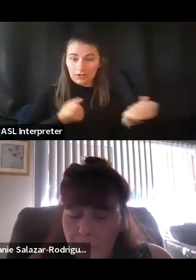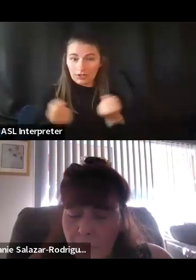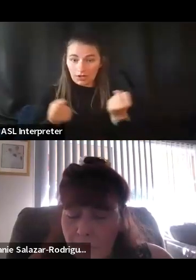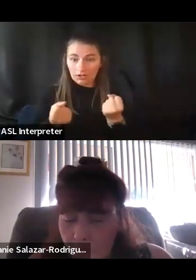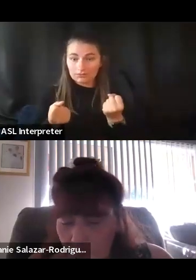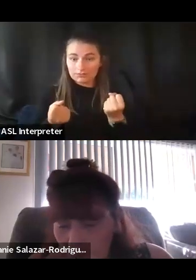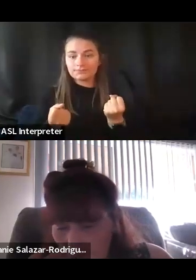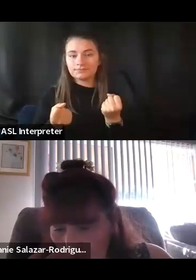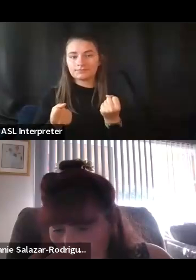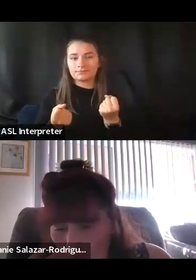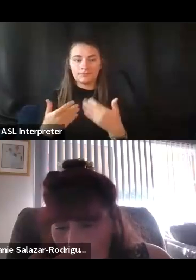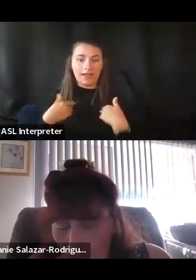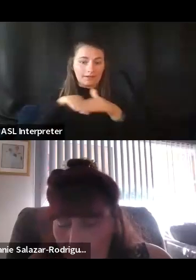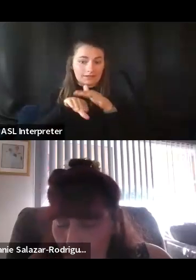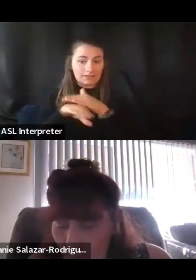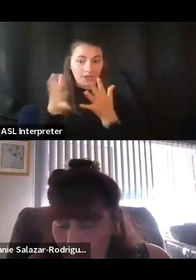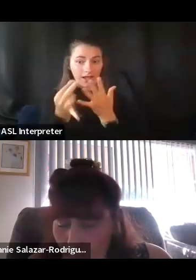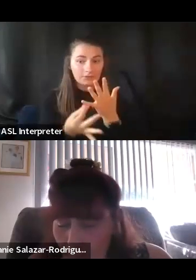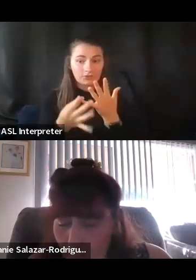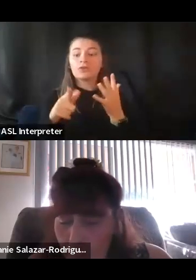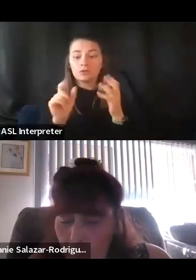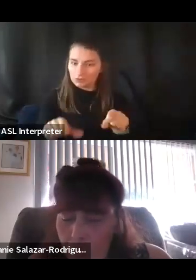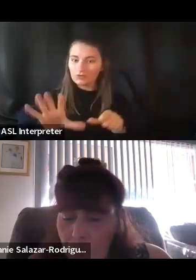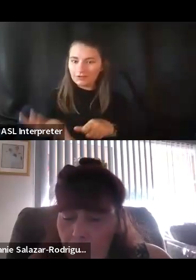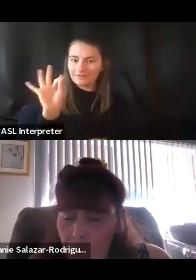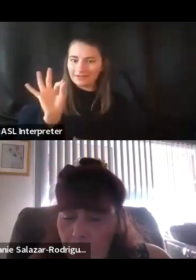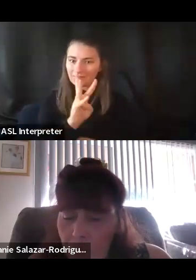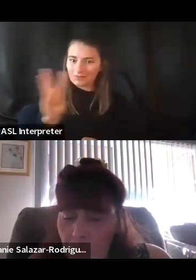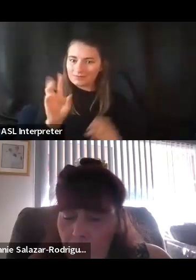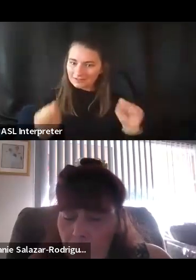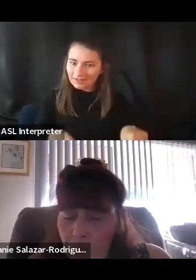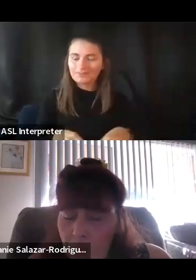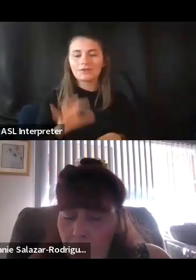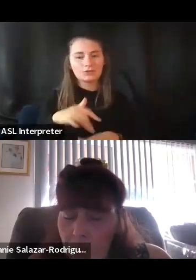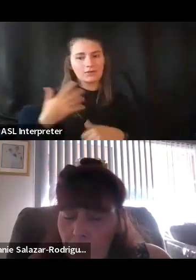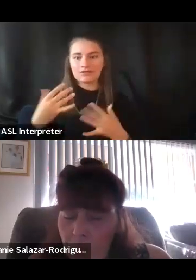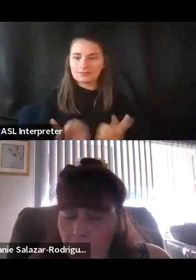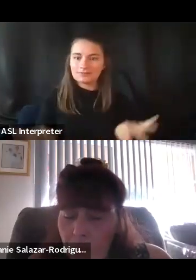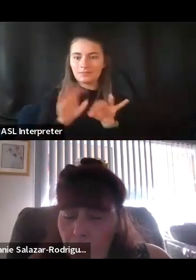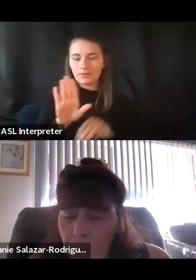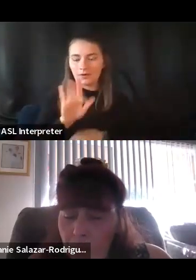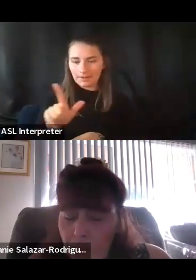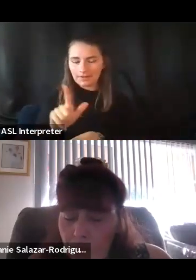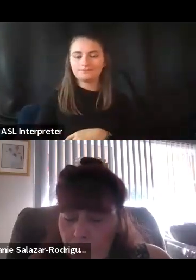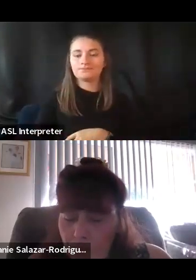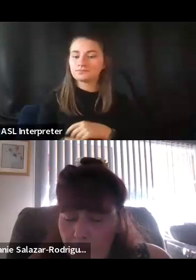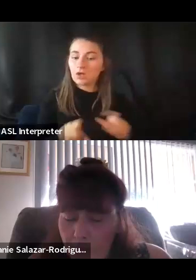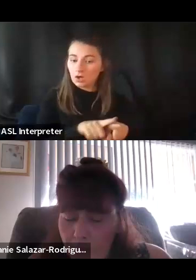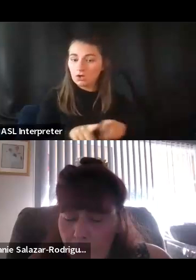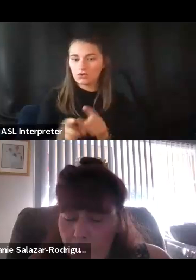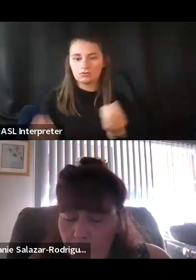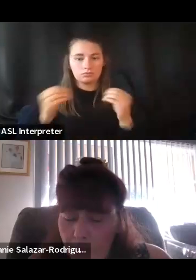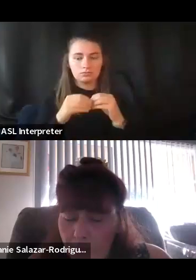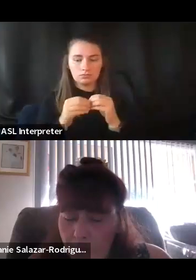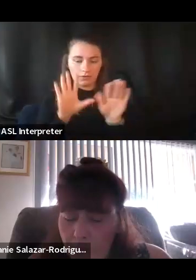has accessible options and you can find them. So that was a big groundbreaking bill there. also created stronger teeth around protecting